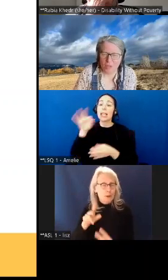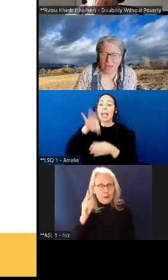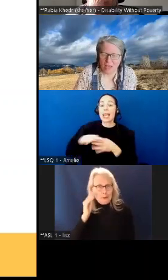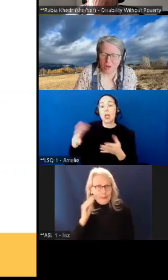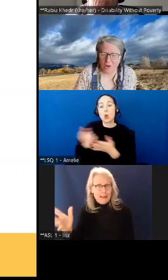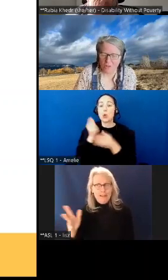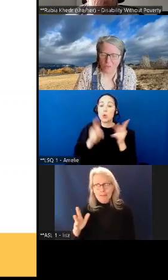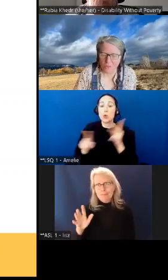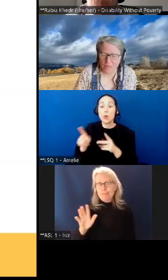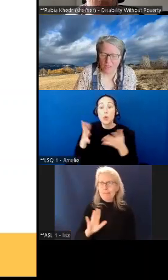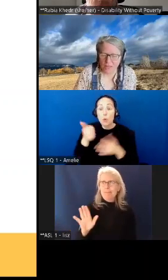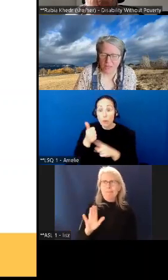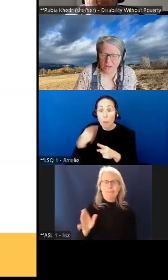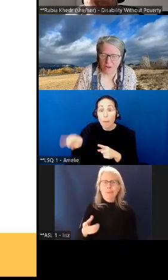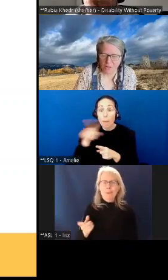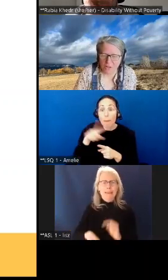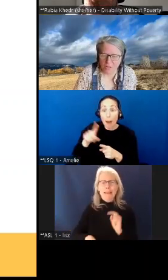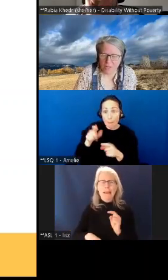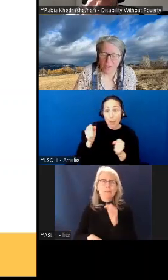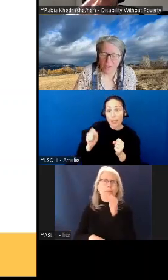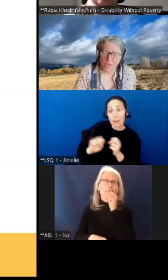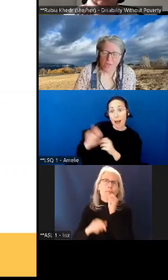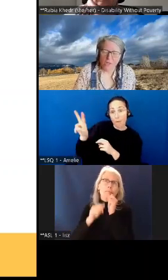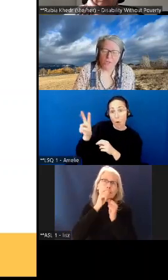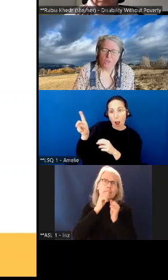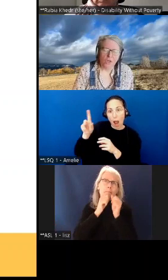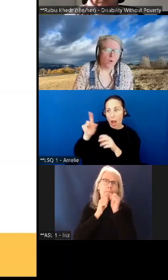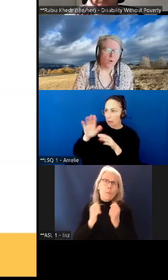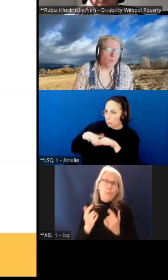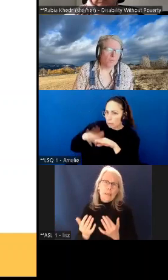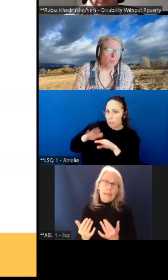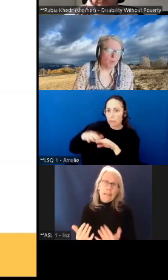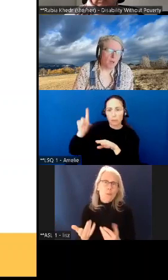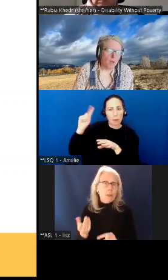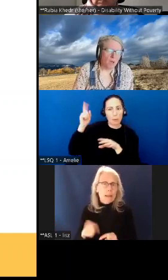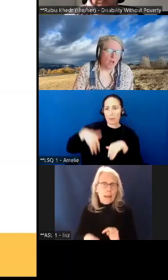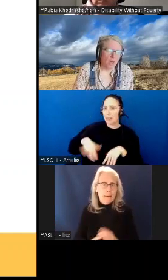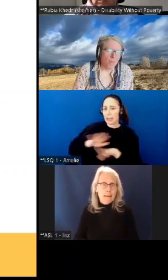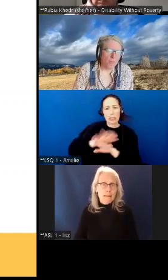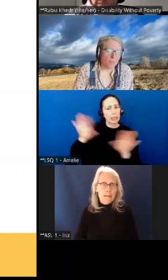that that we cannot wait any longer so